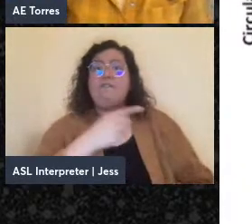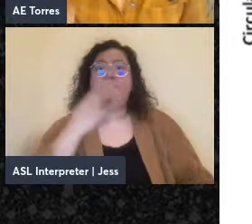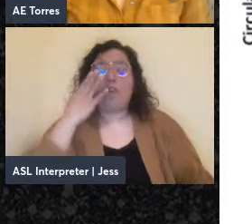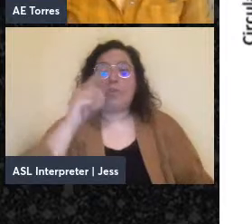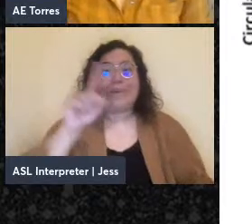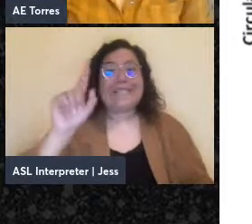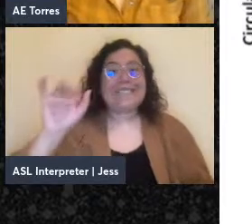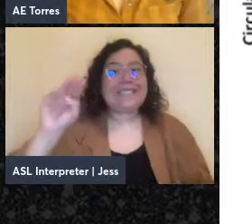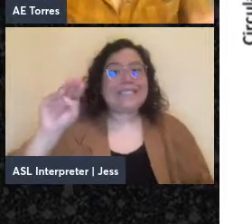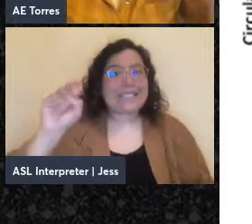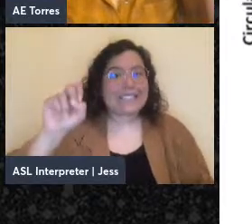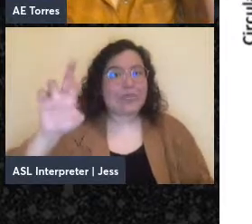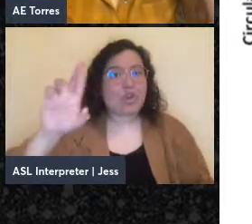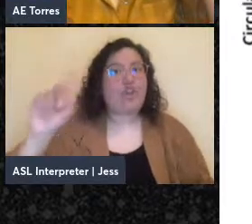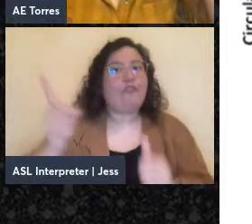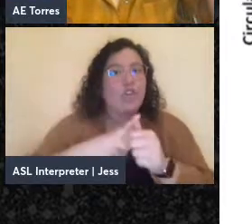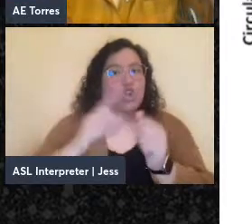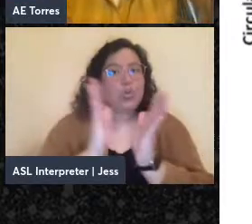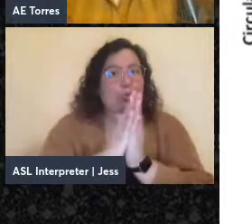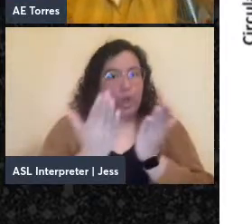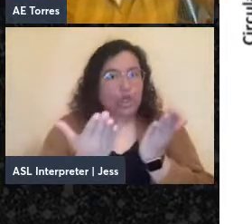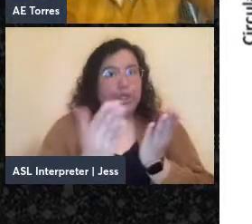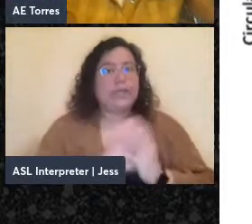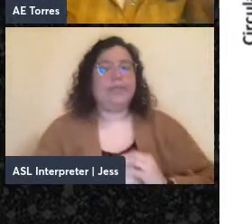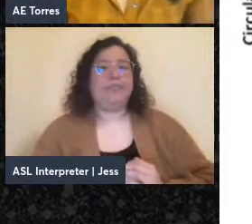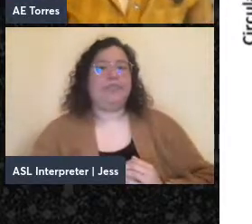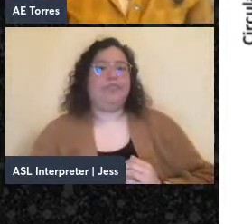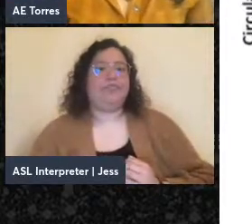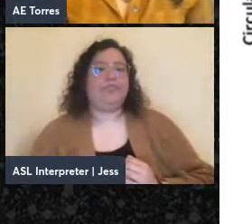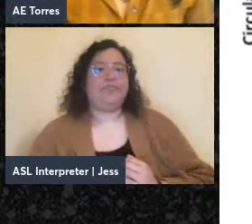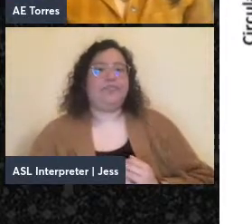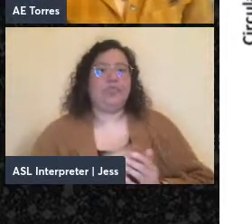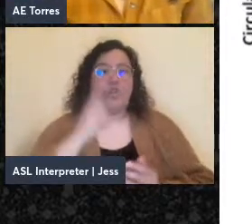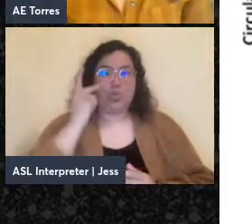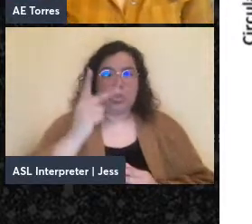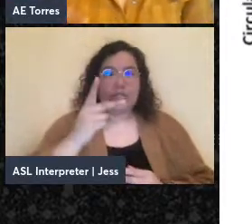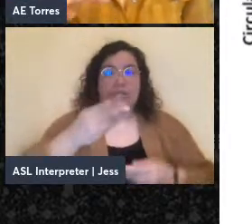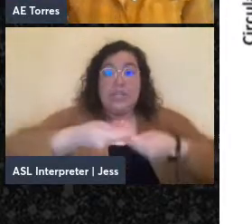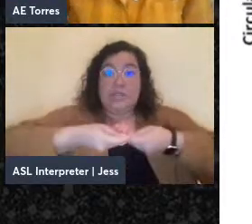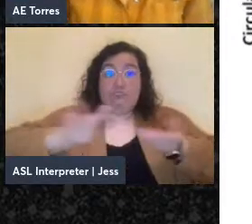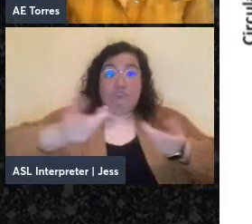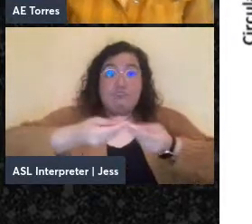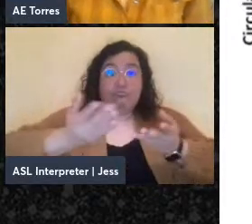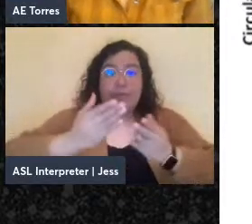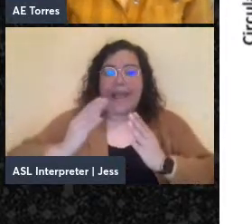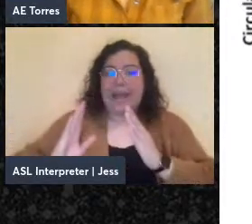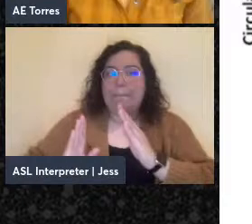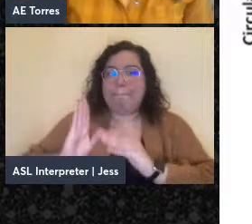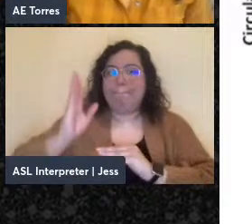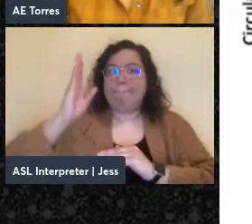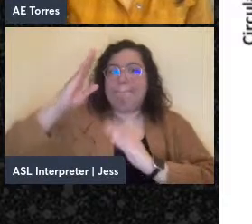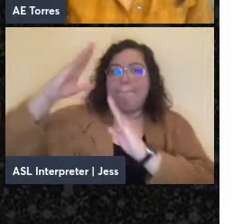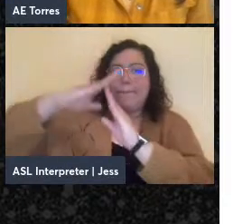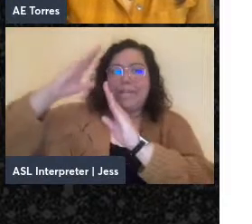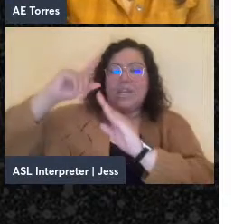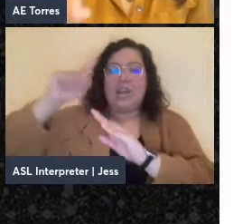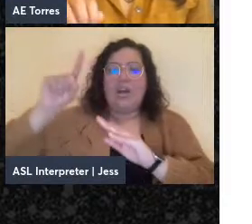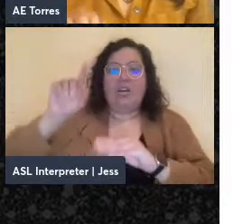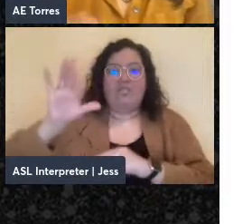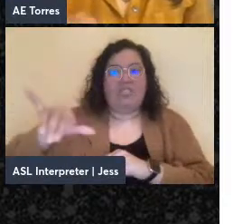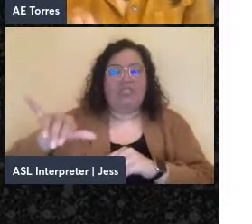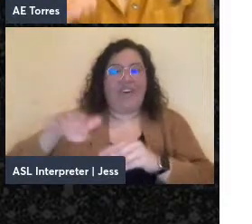anthology. So here you can see the circulation and the peak of the American anarchist press overall.